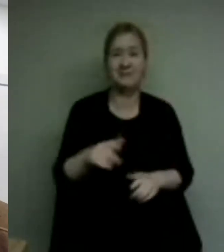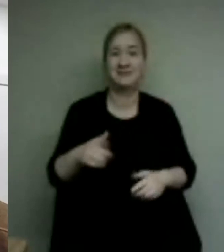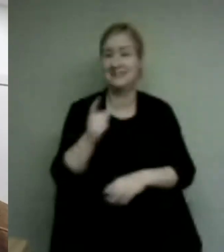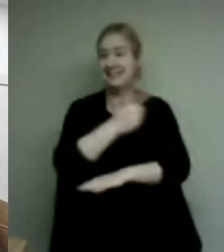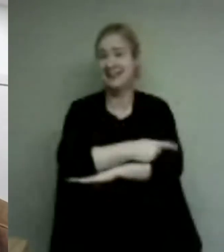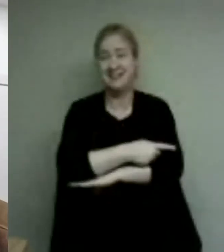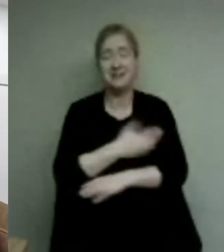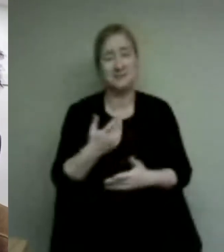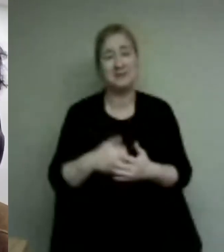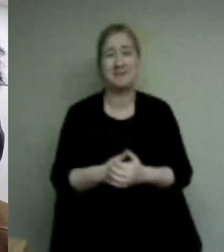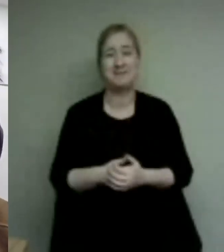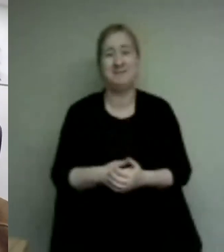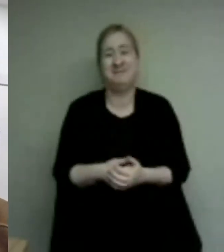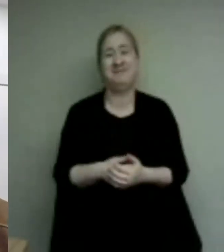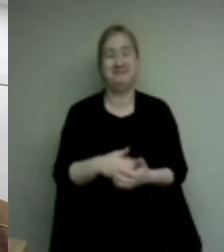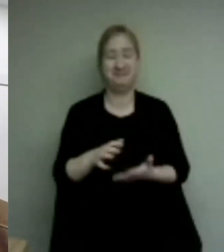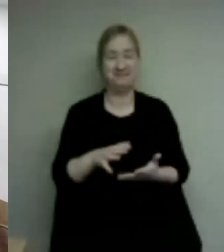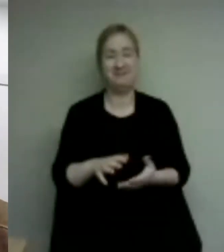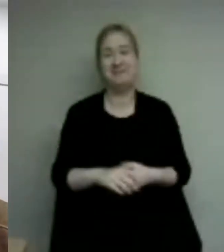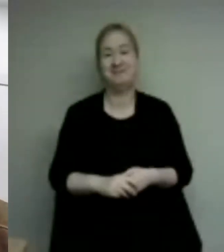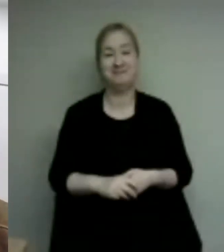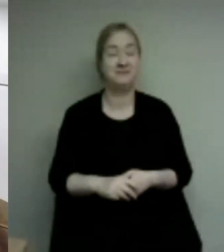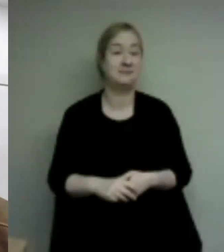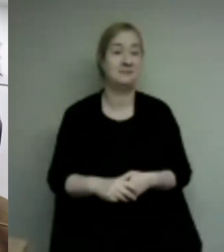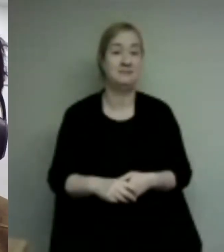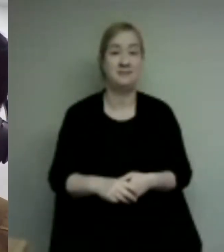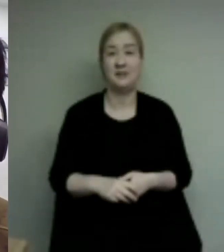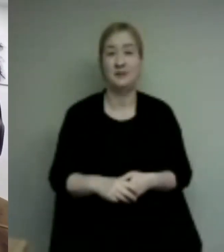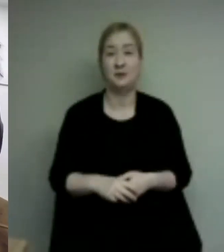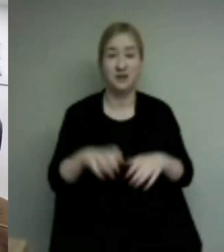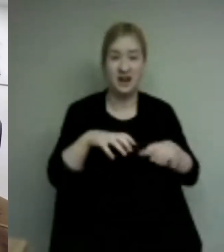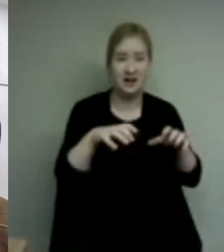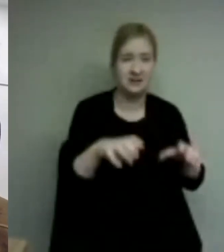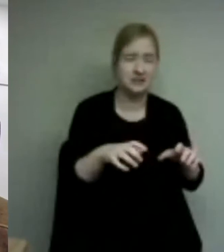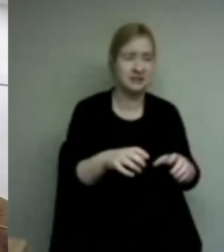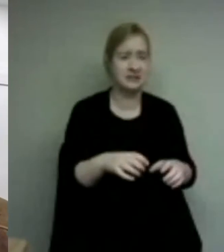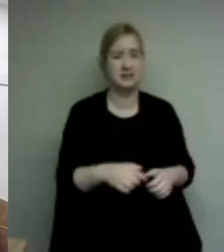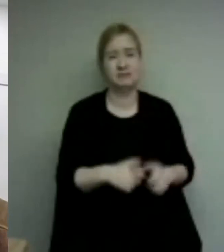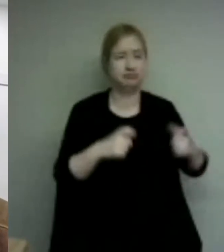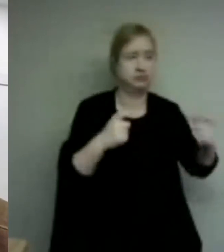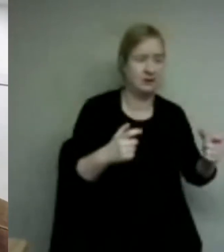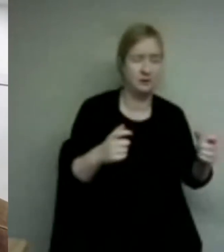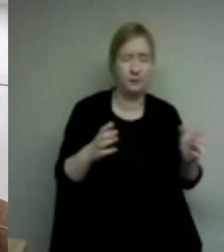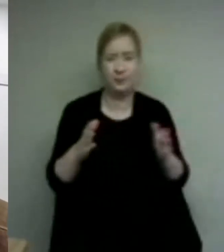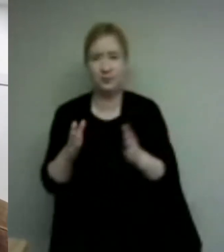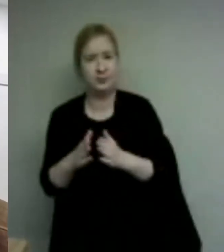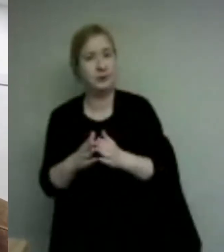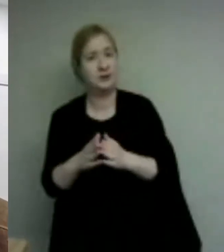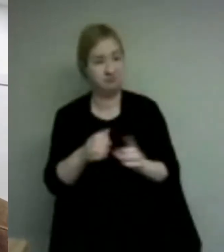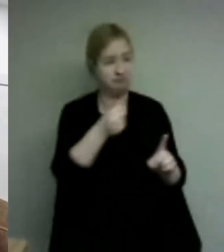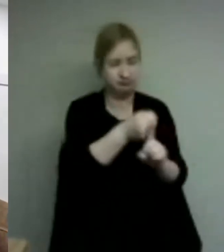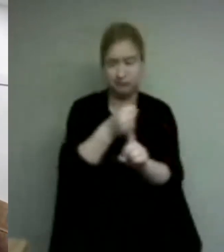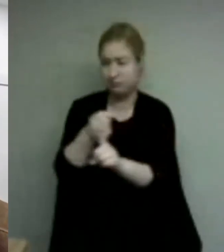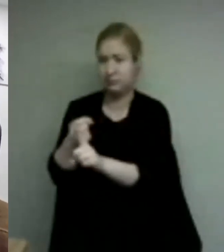so that's good no matter how big or small your actions are it can impact others in ways